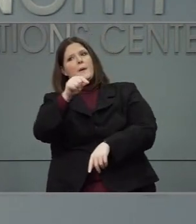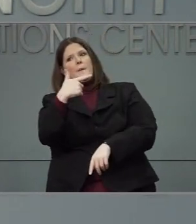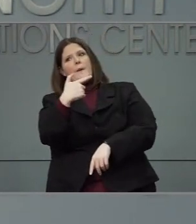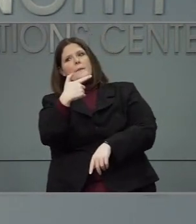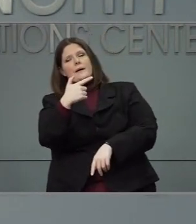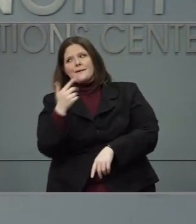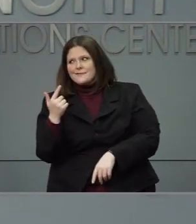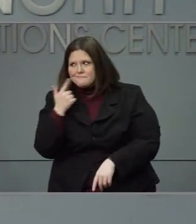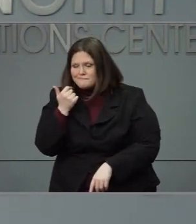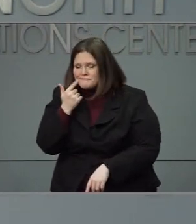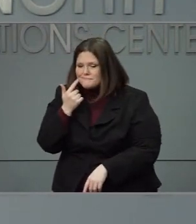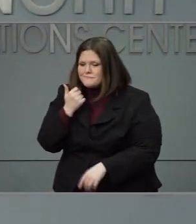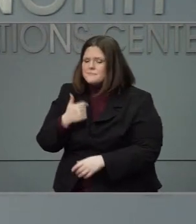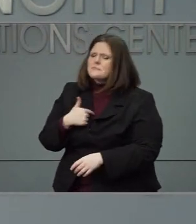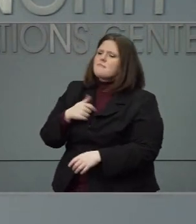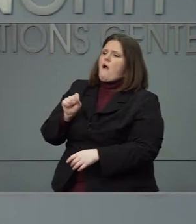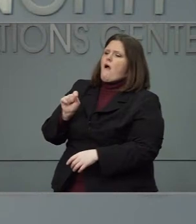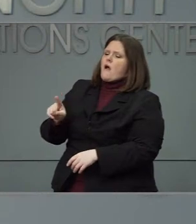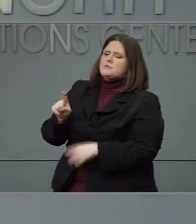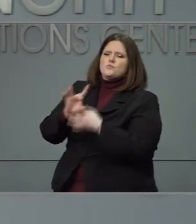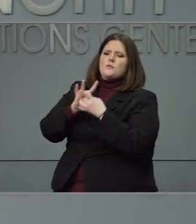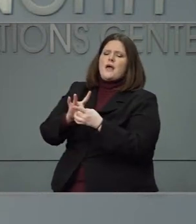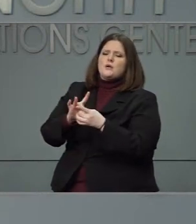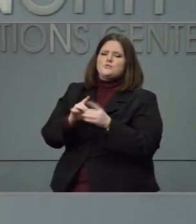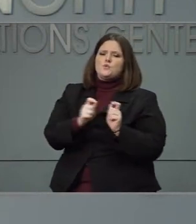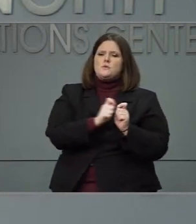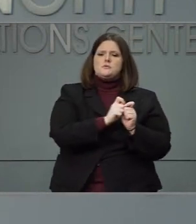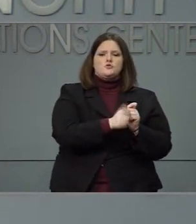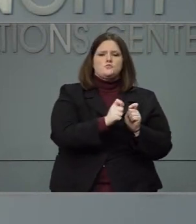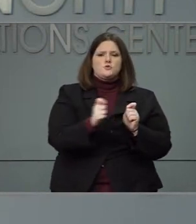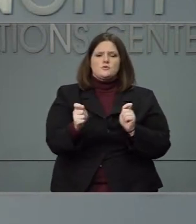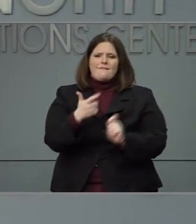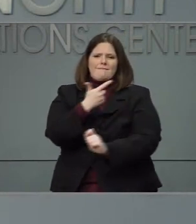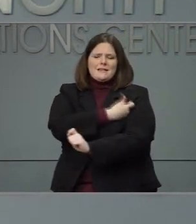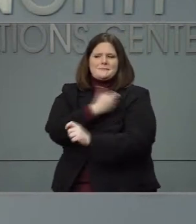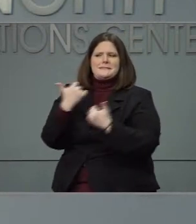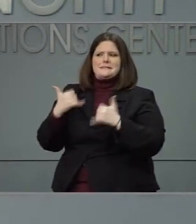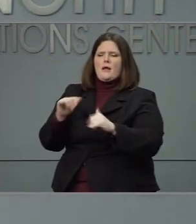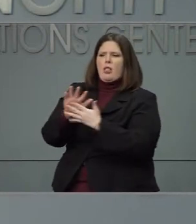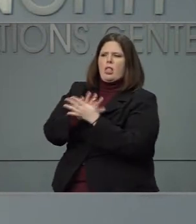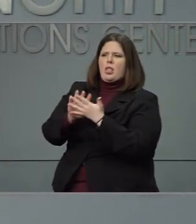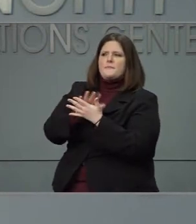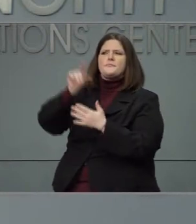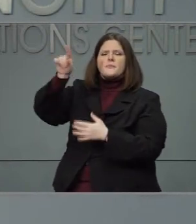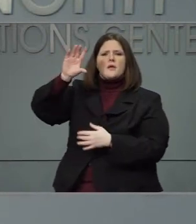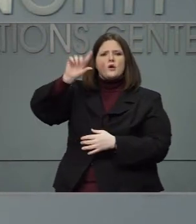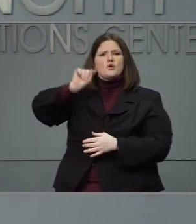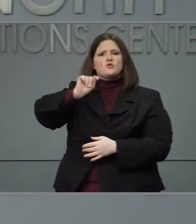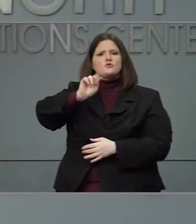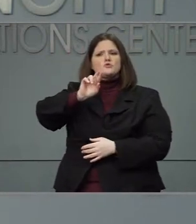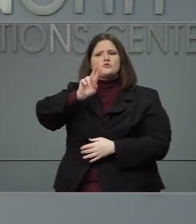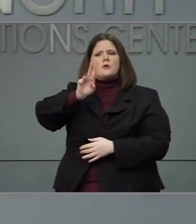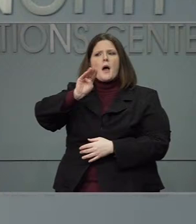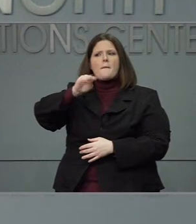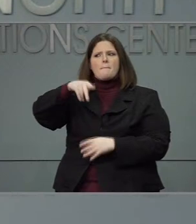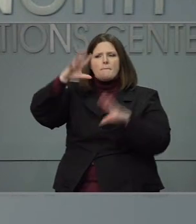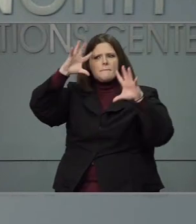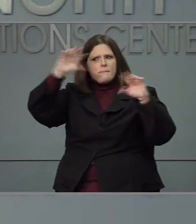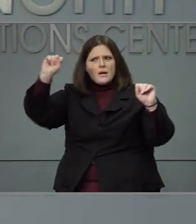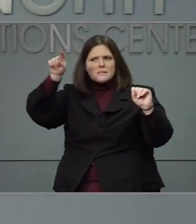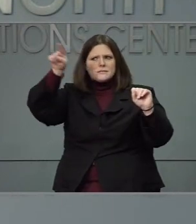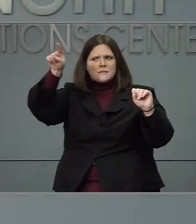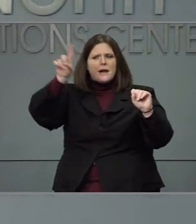just wanted to ask sort of about vaccine distribution. It's been my understanding that the Trump administration would provide an